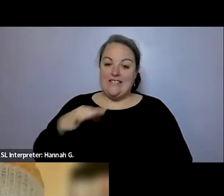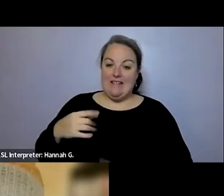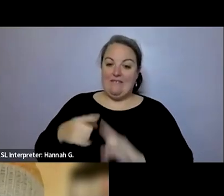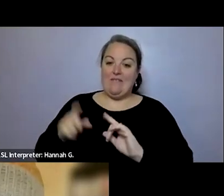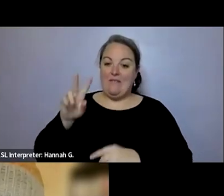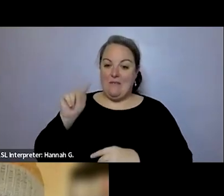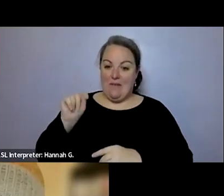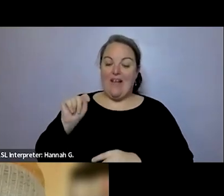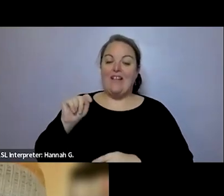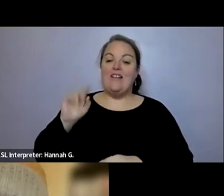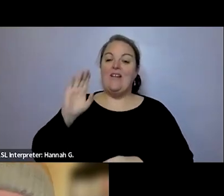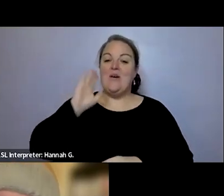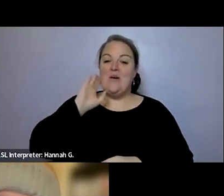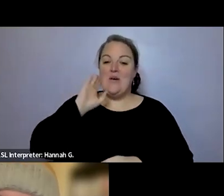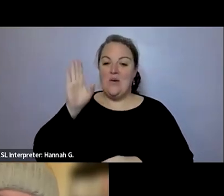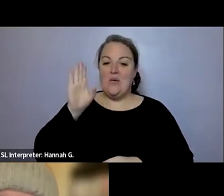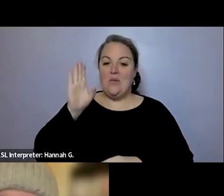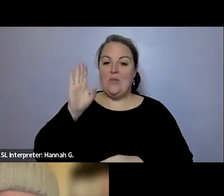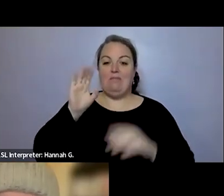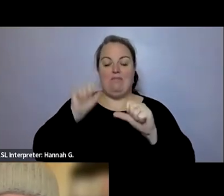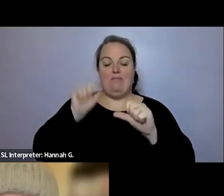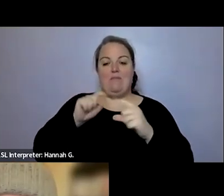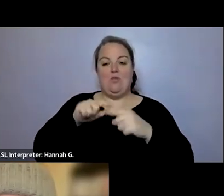to engage with other peers as well